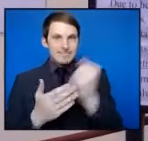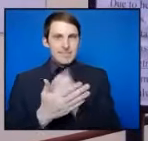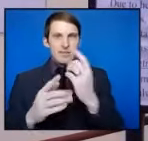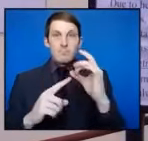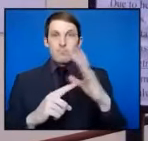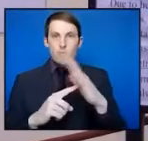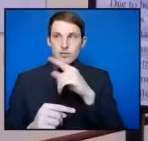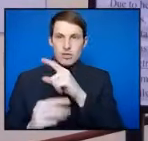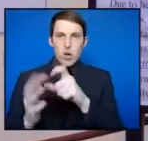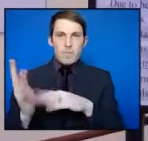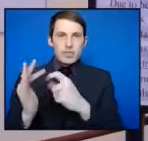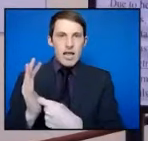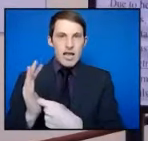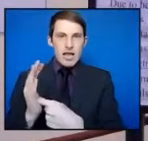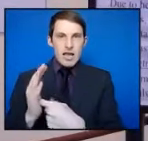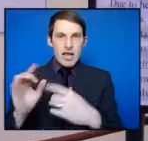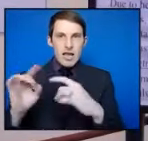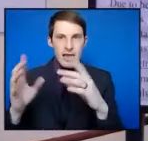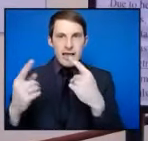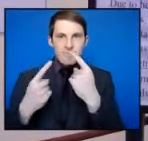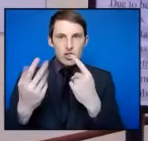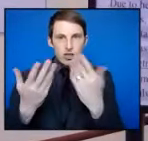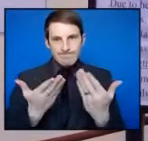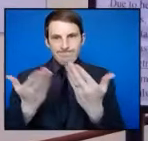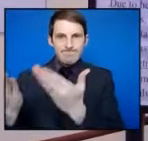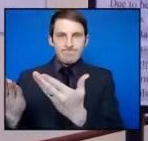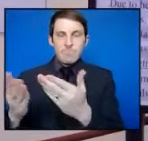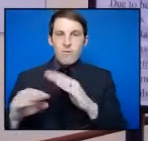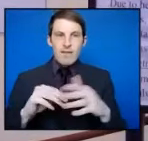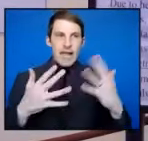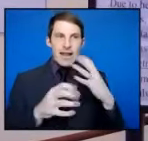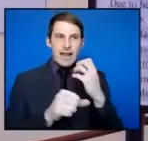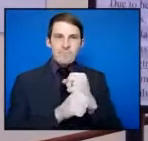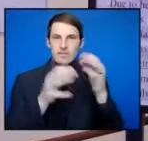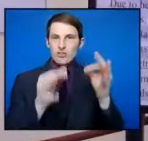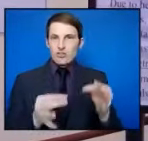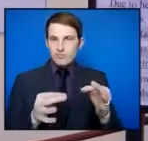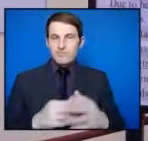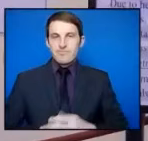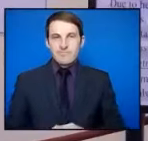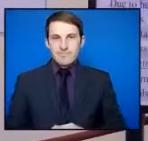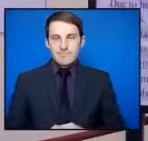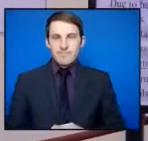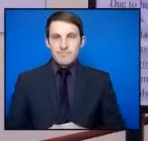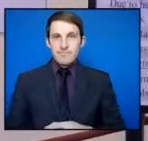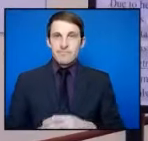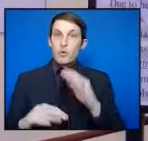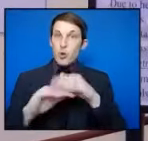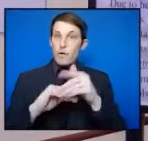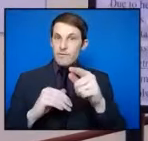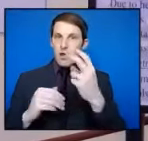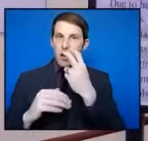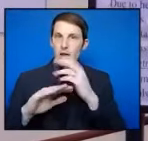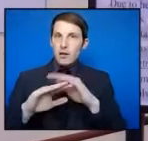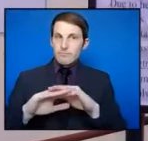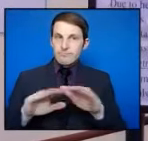is well briefed on any action the Government is taking. So in relation to the curfew, the Commissioner was